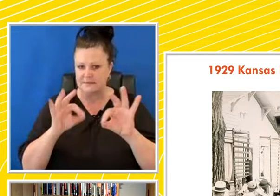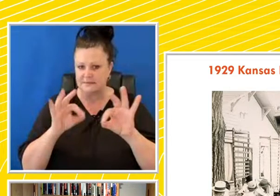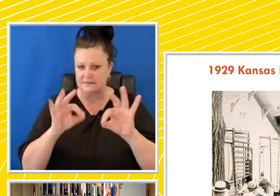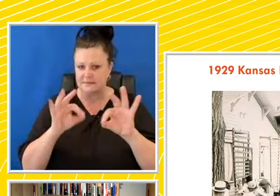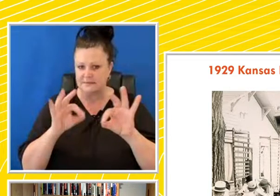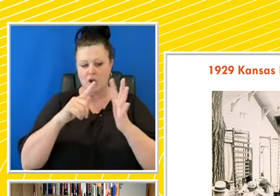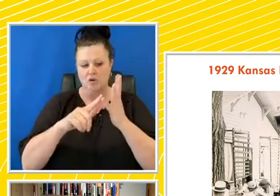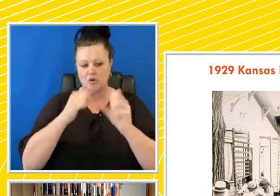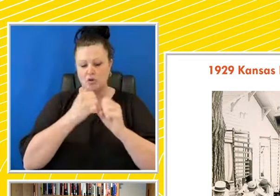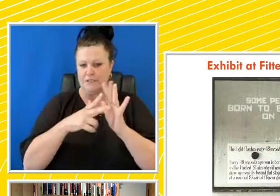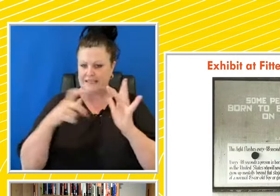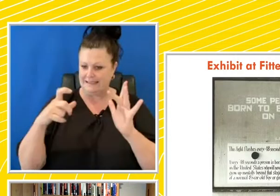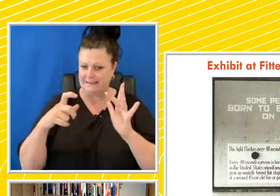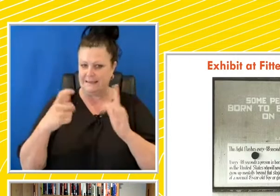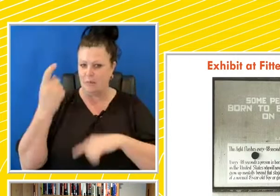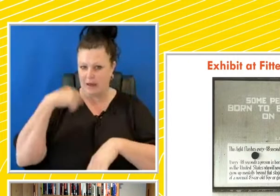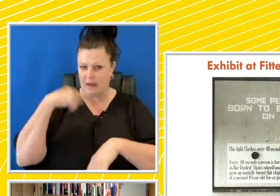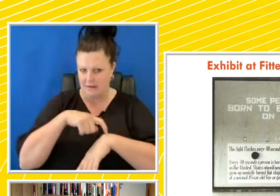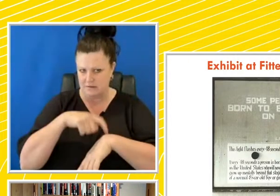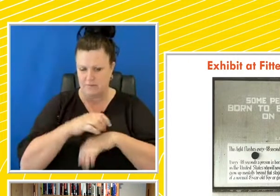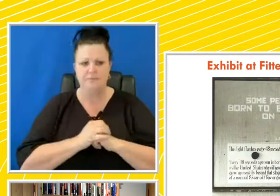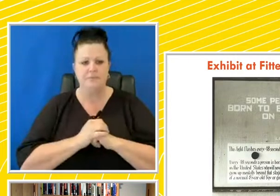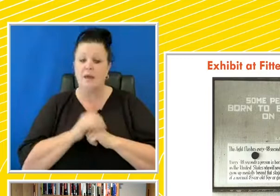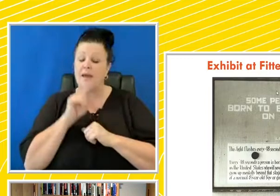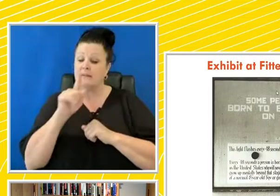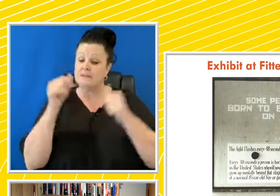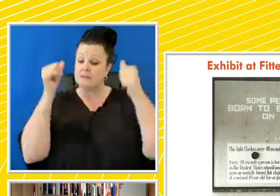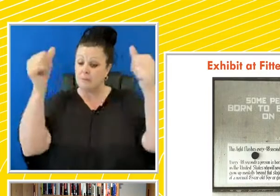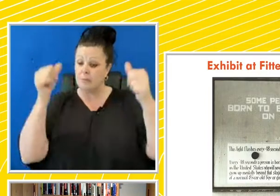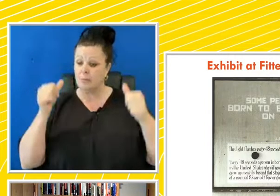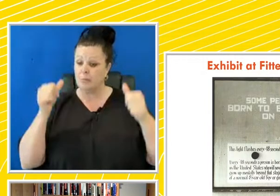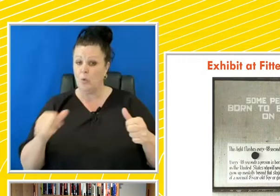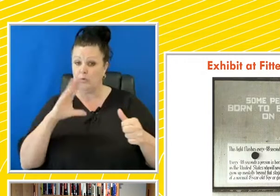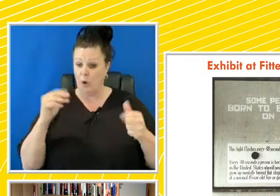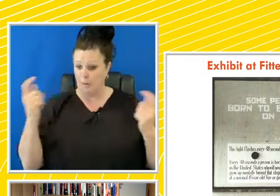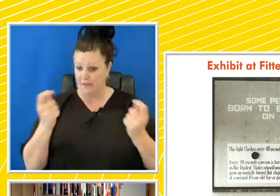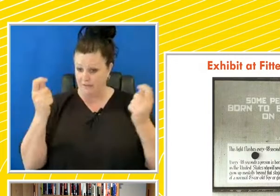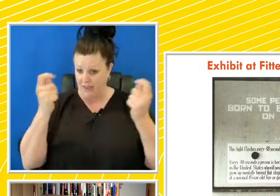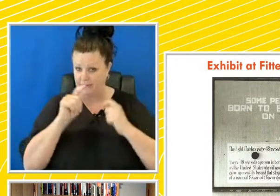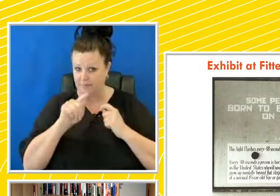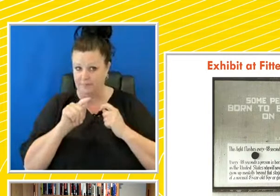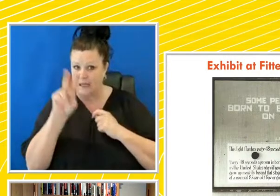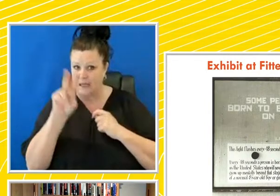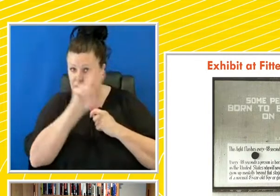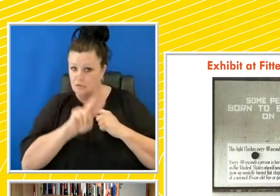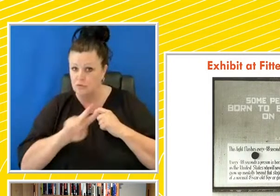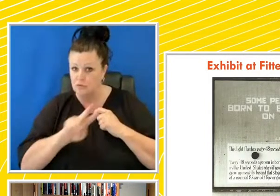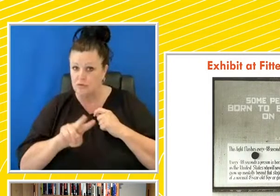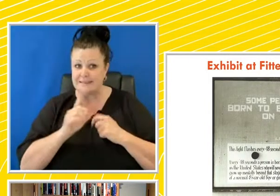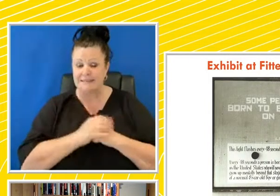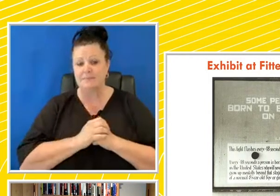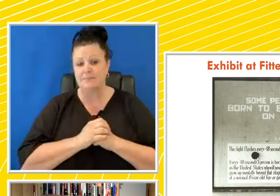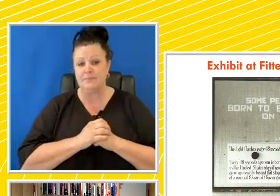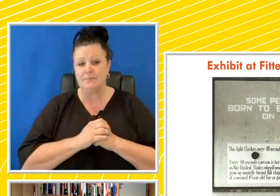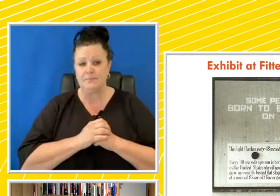eugenics. So this is a billboard from one of these fairs, and it reads, it's so